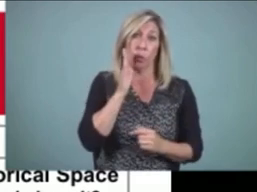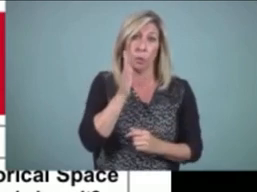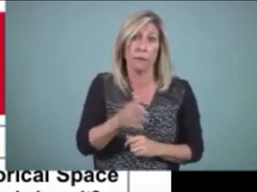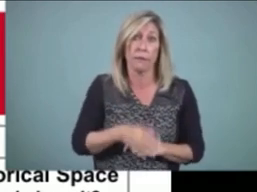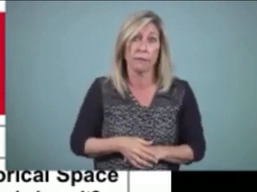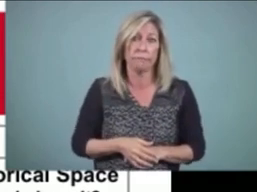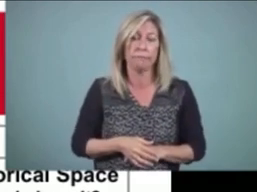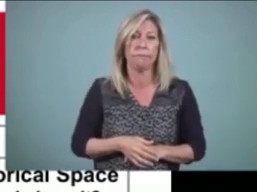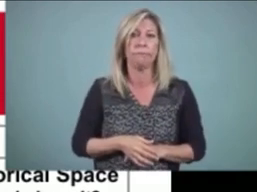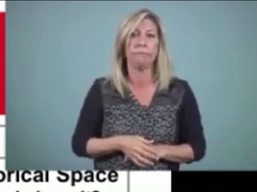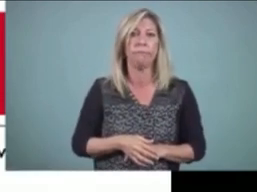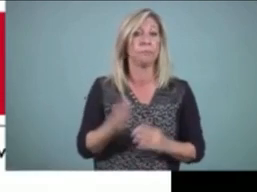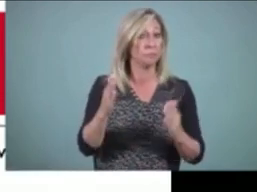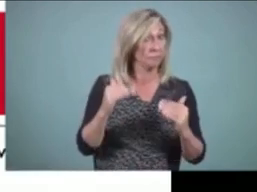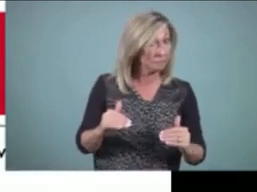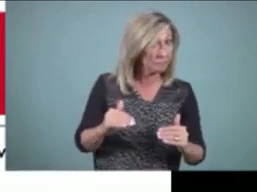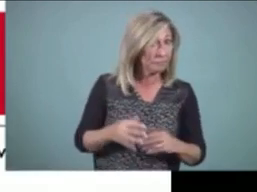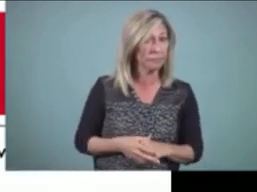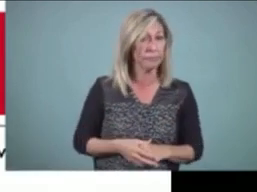Next slide, please.